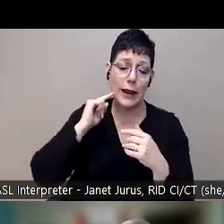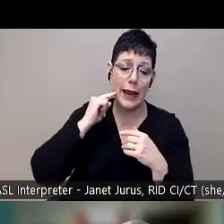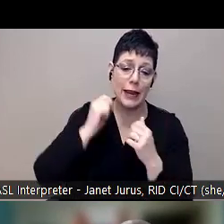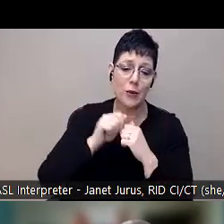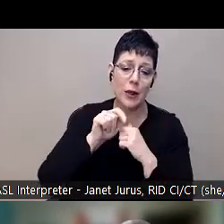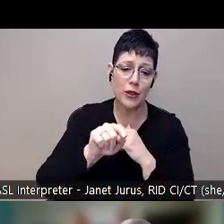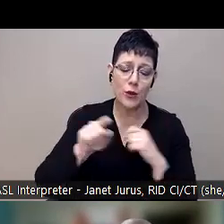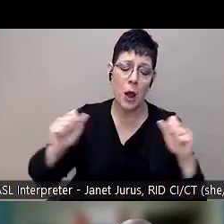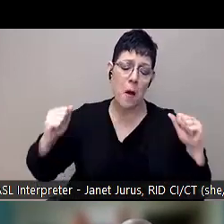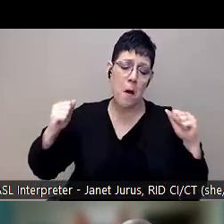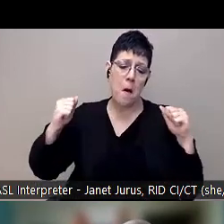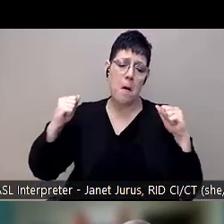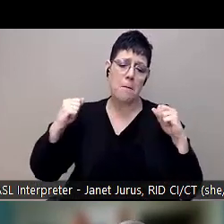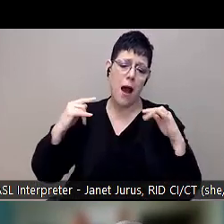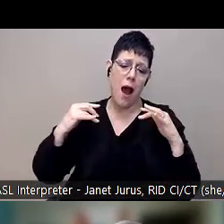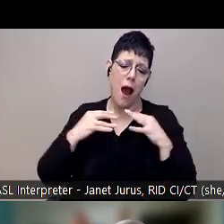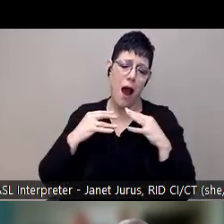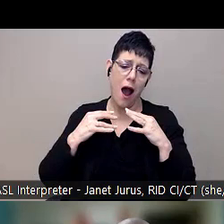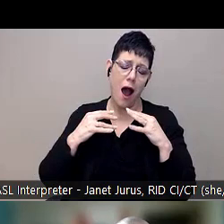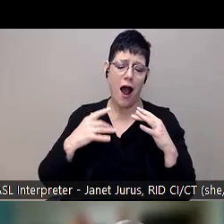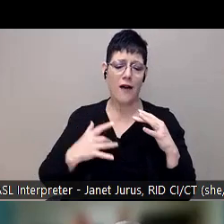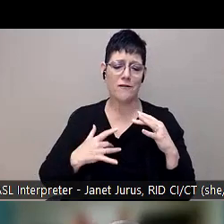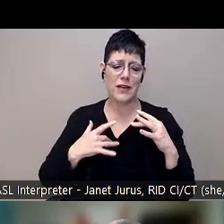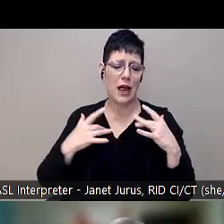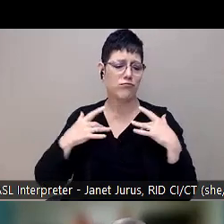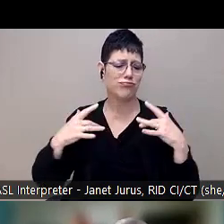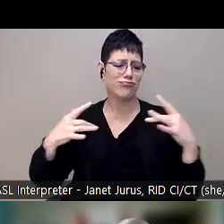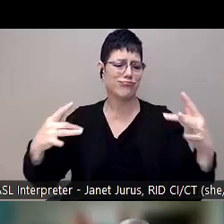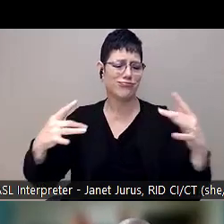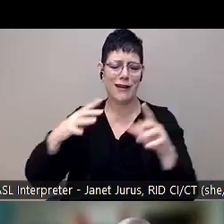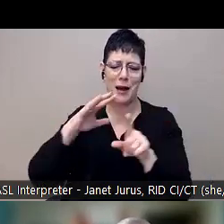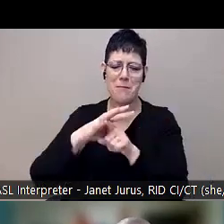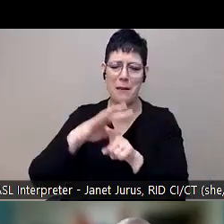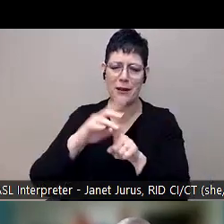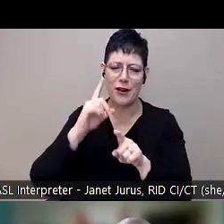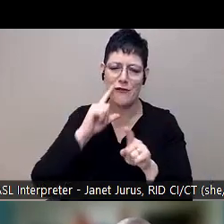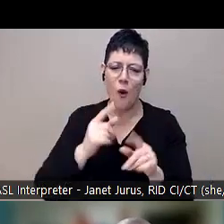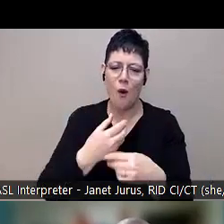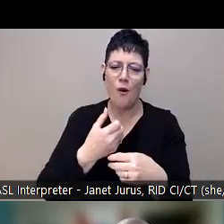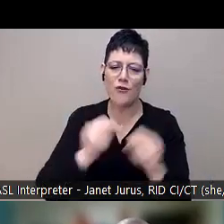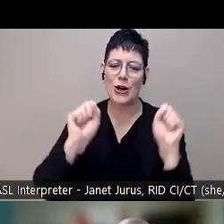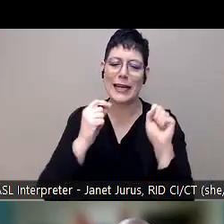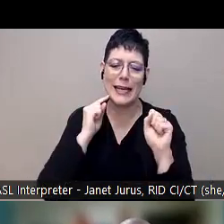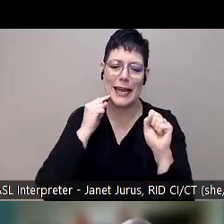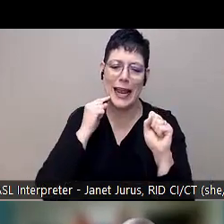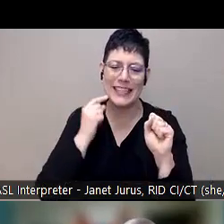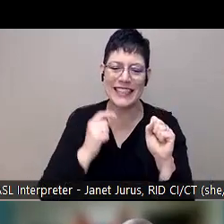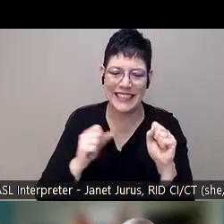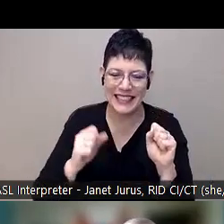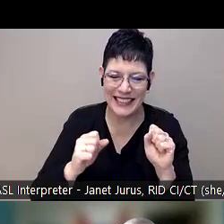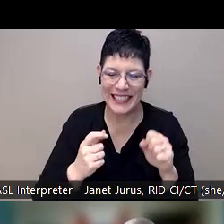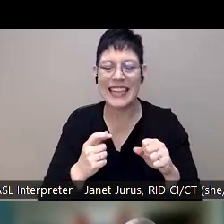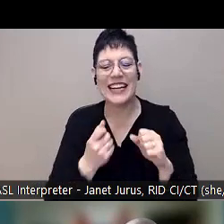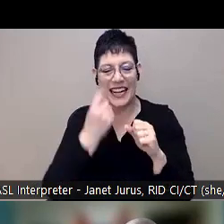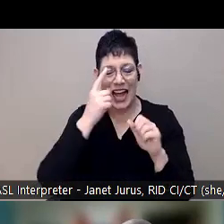and they will flock to you and make you think that you, if you weren't popular, you will be for one moment in your life. The great thing